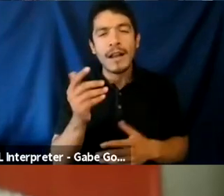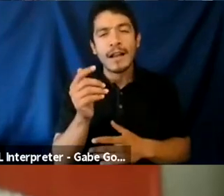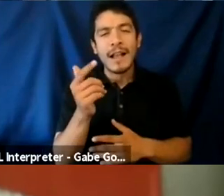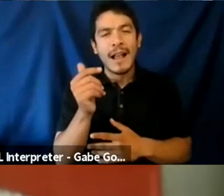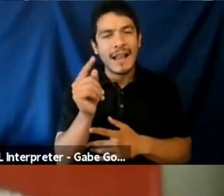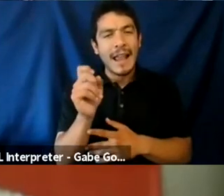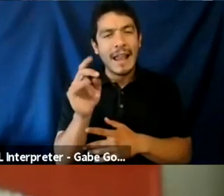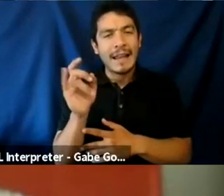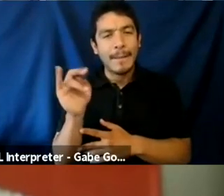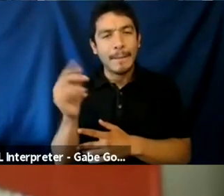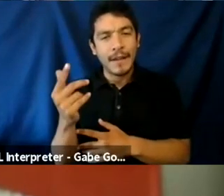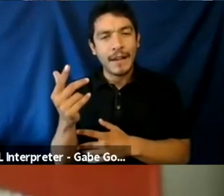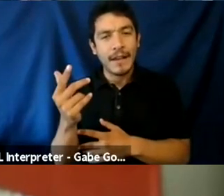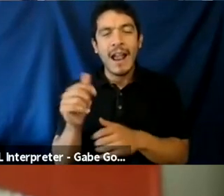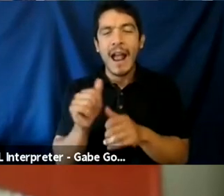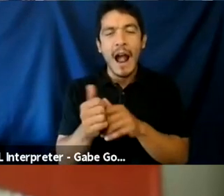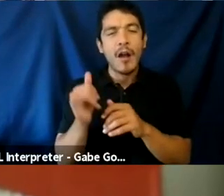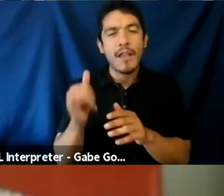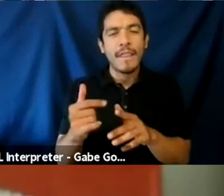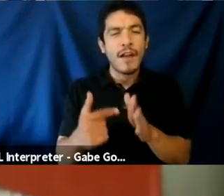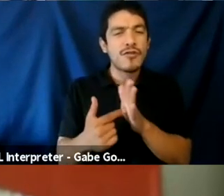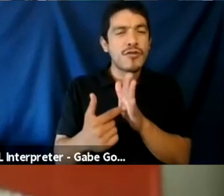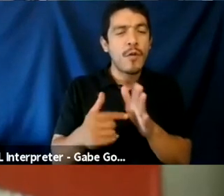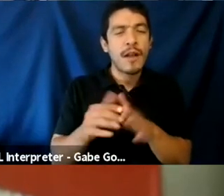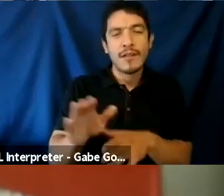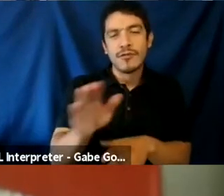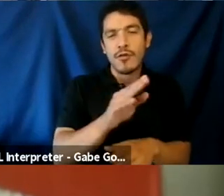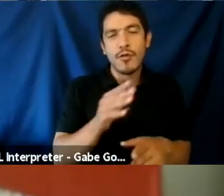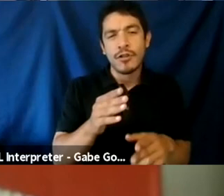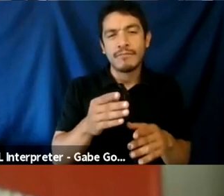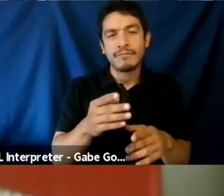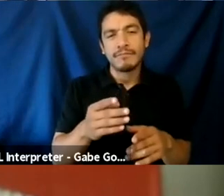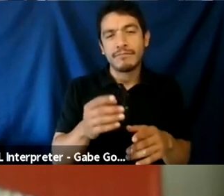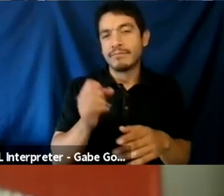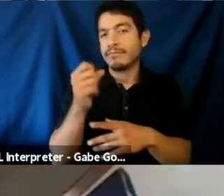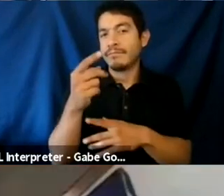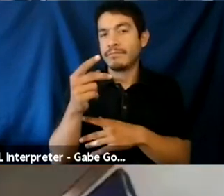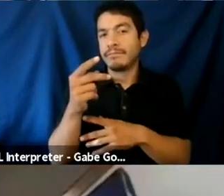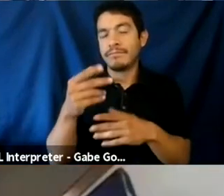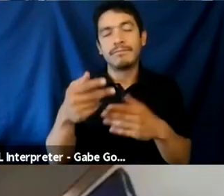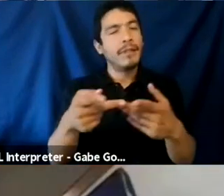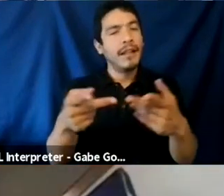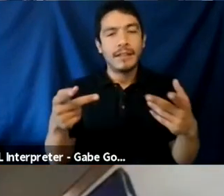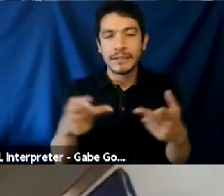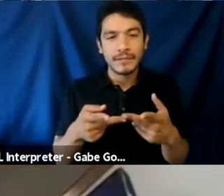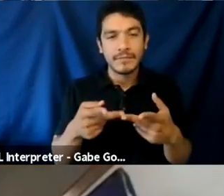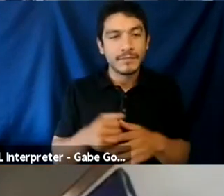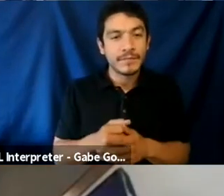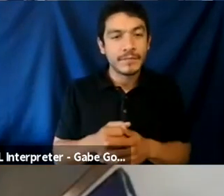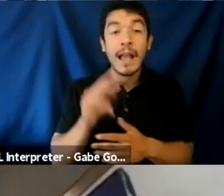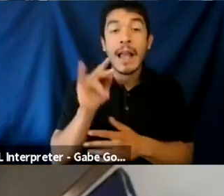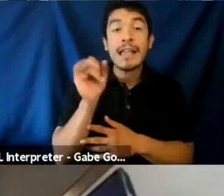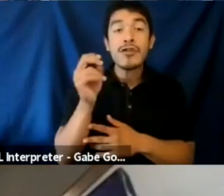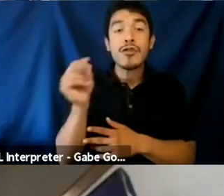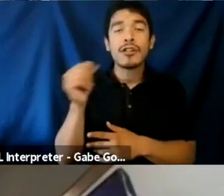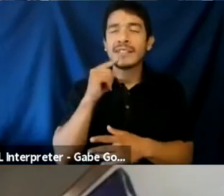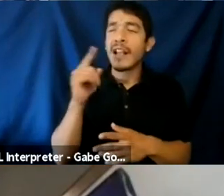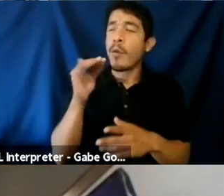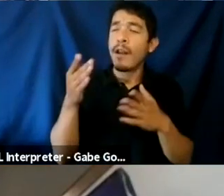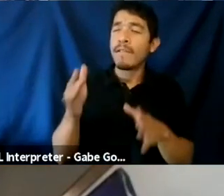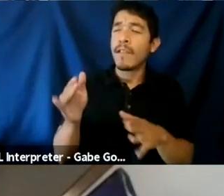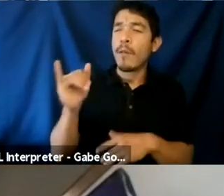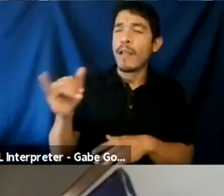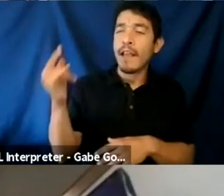Uh, how does that manifest specifically in this space? I think one of the, one of the ways that it manifests like, um, uh,